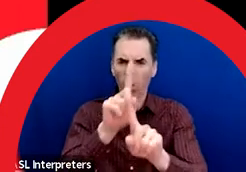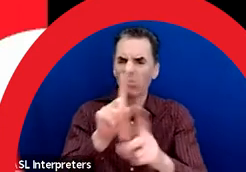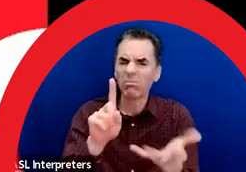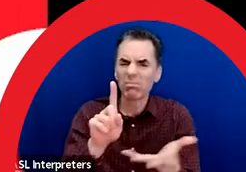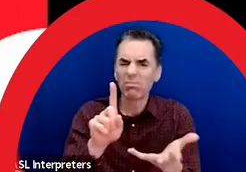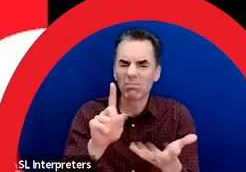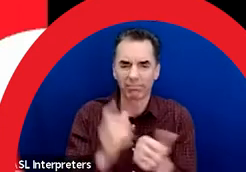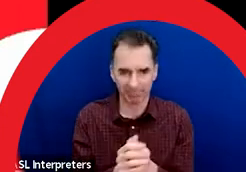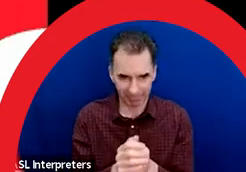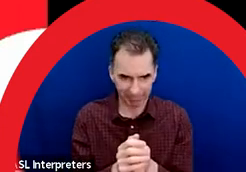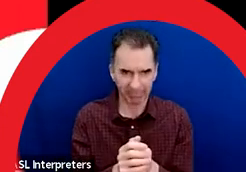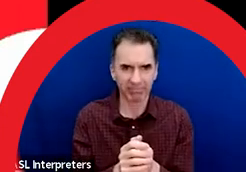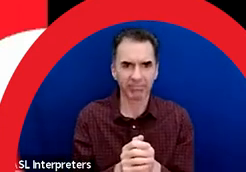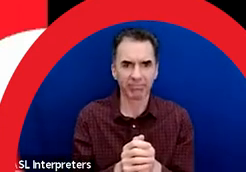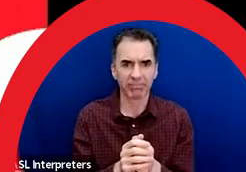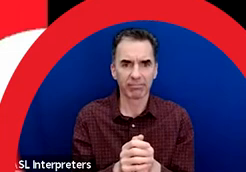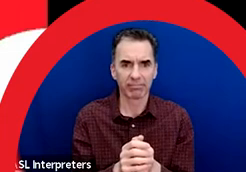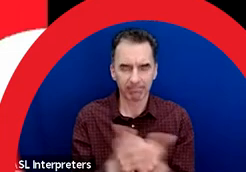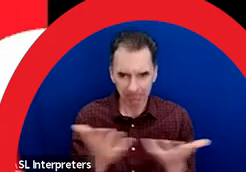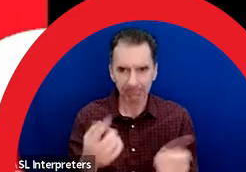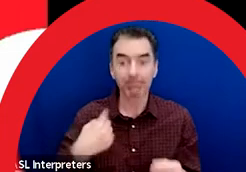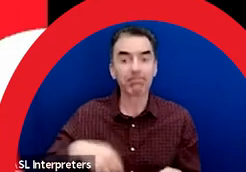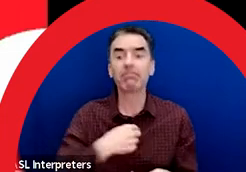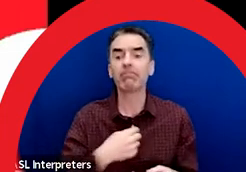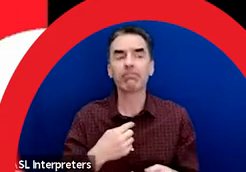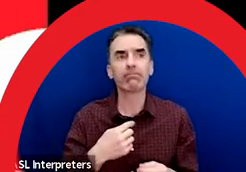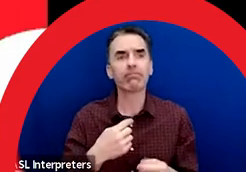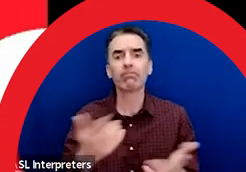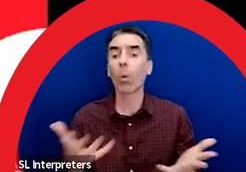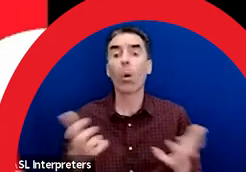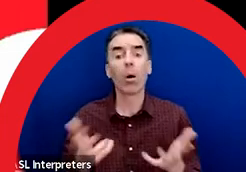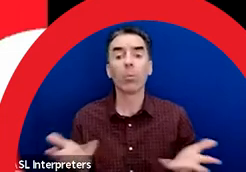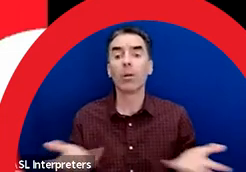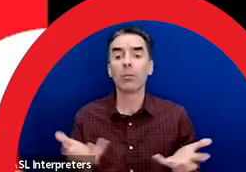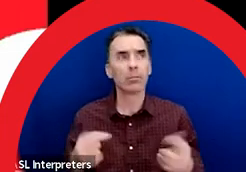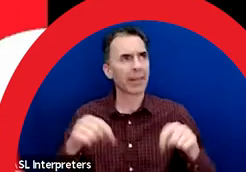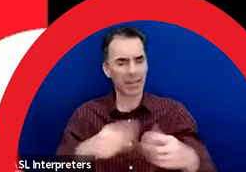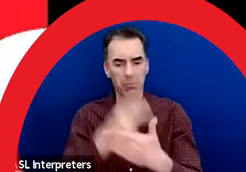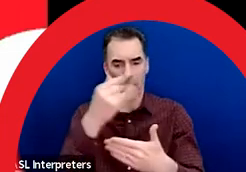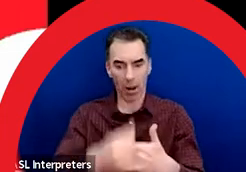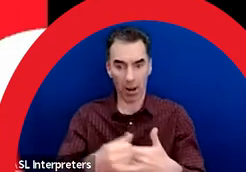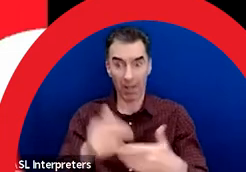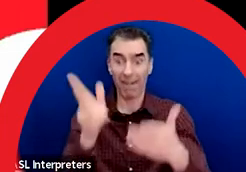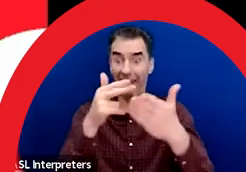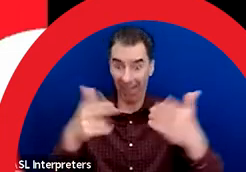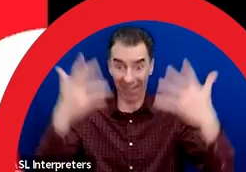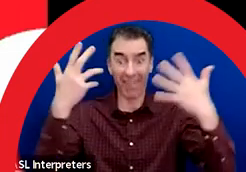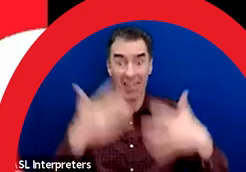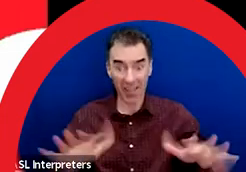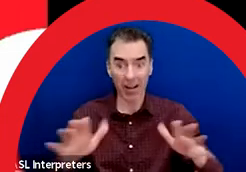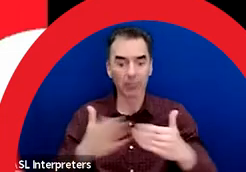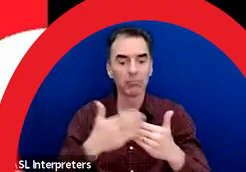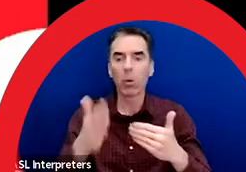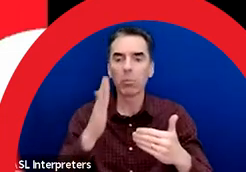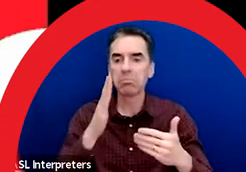So here's what we're looking for in terms of what we hope this project will accomplish. We would